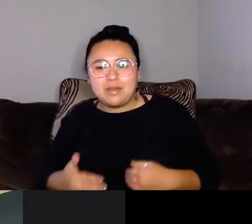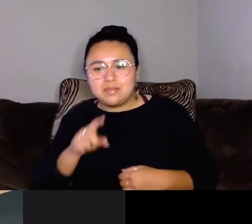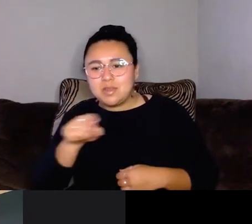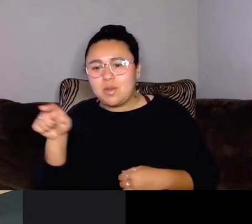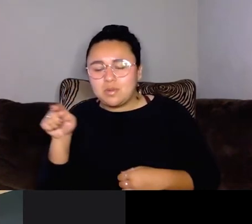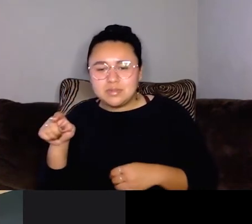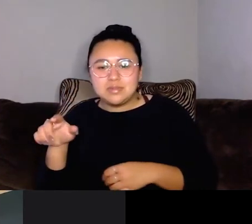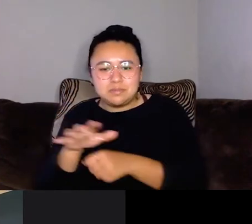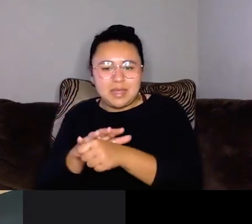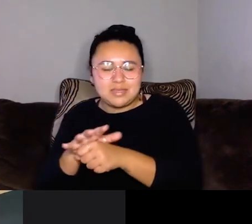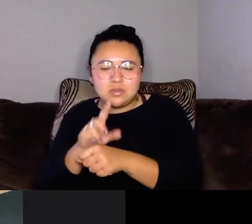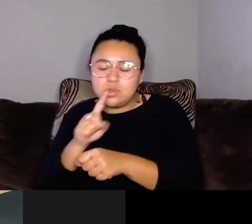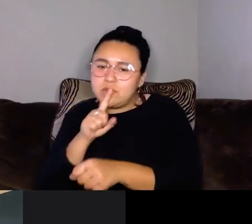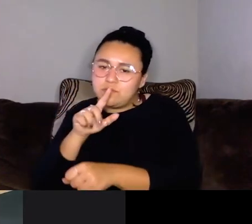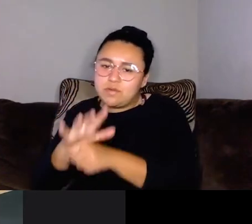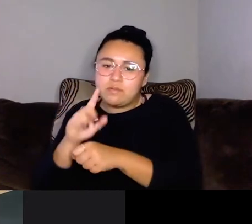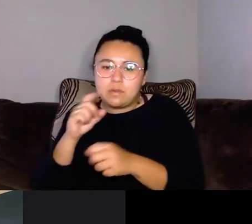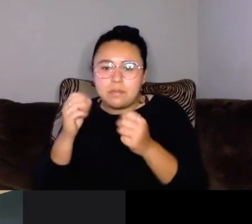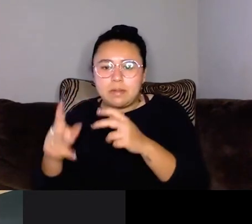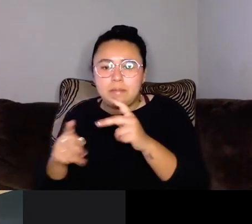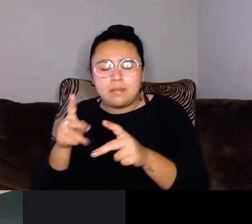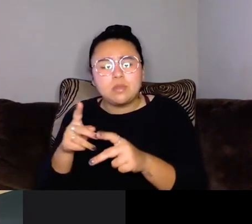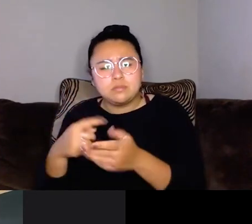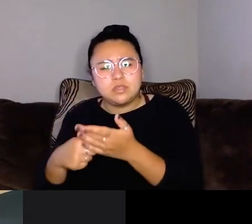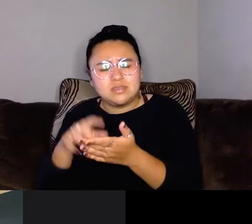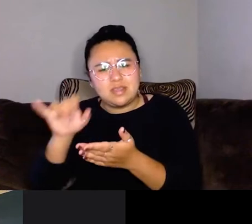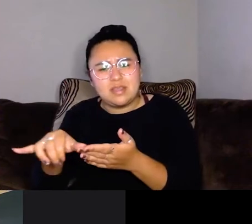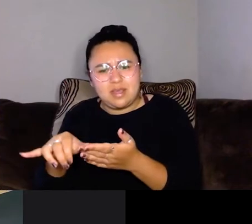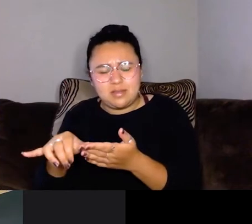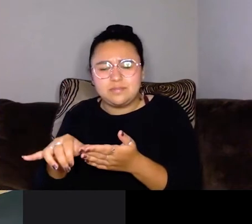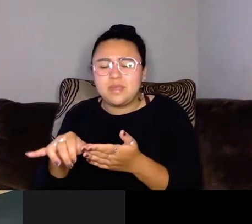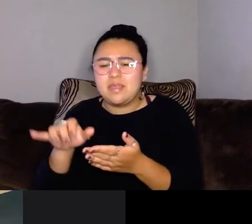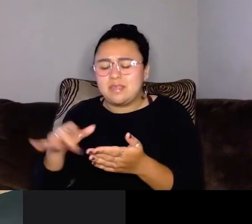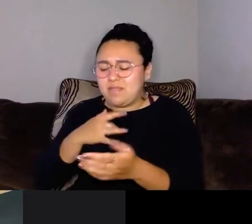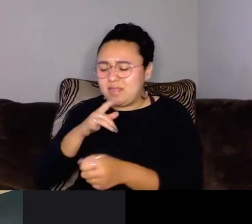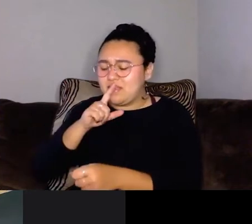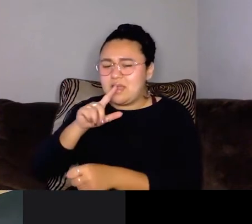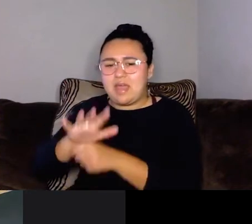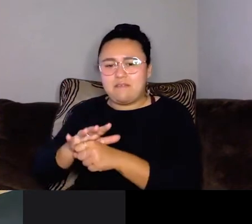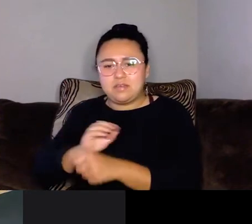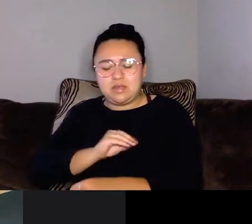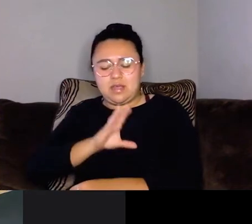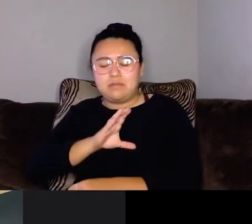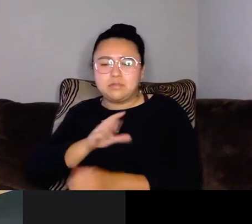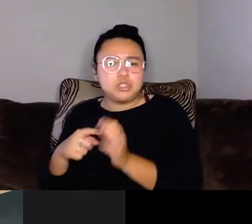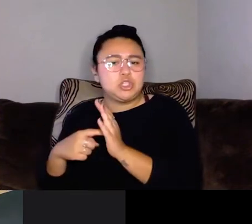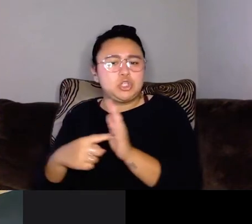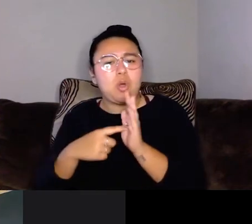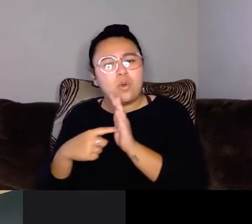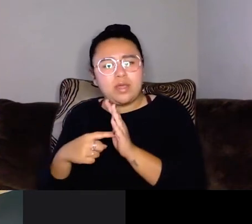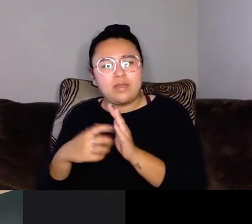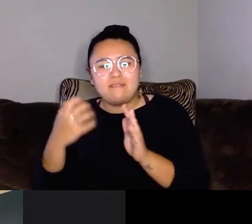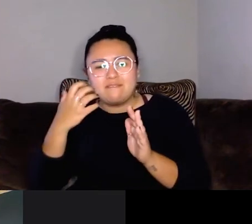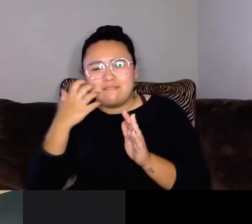people. Um, let's talk about that. Um, the affirmation of showing fat bodies, a lot of,